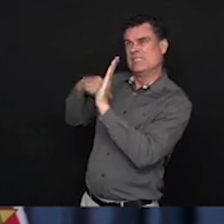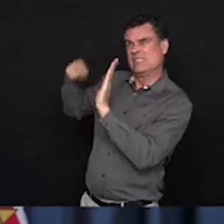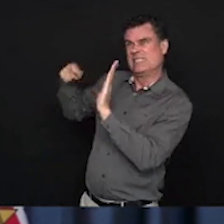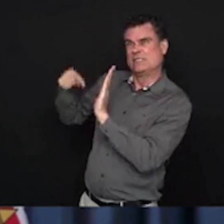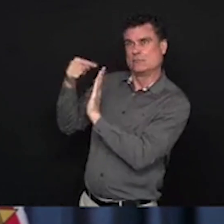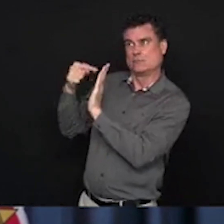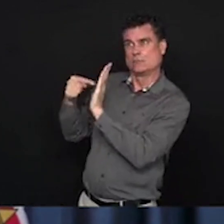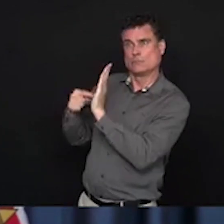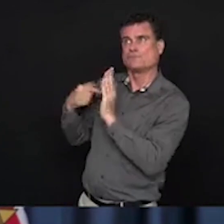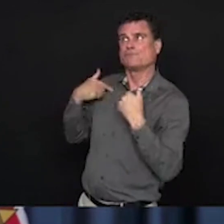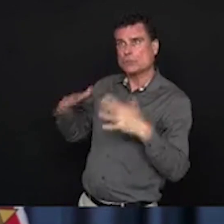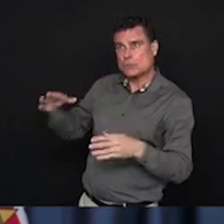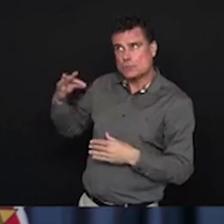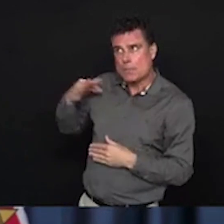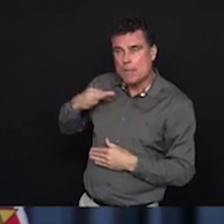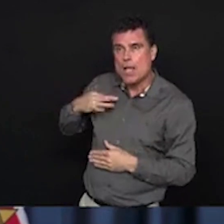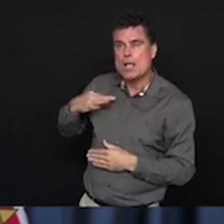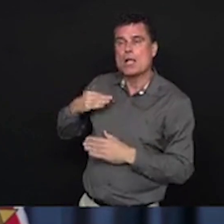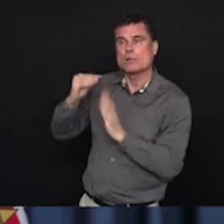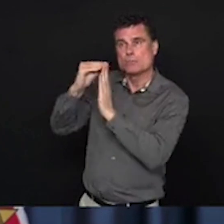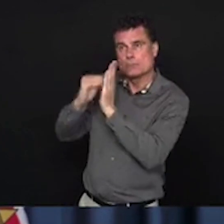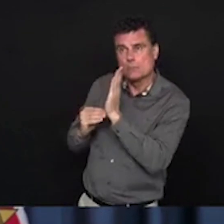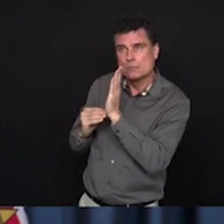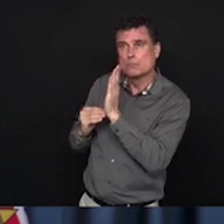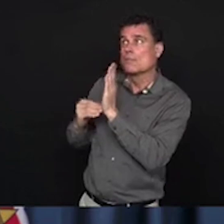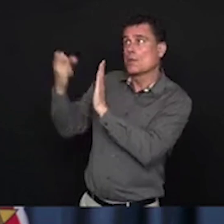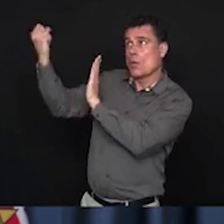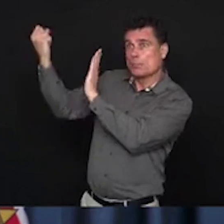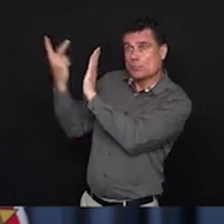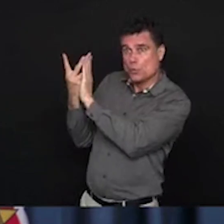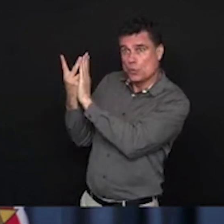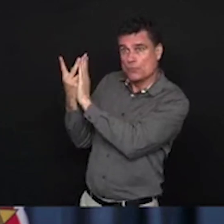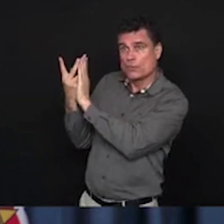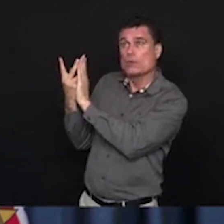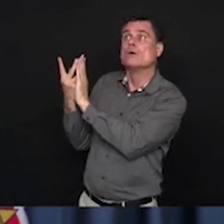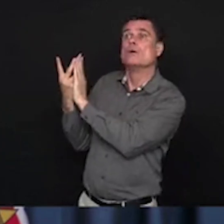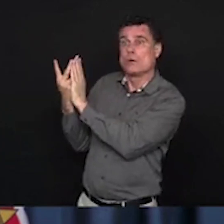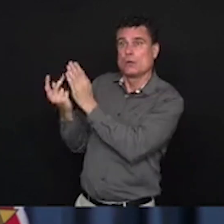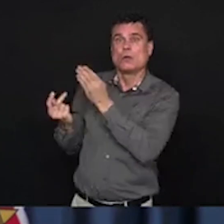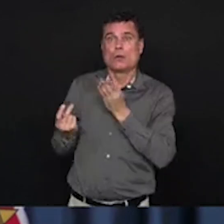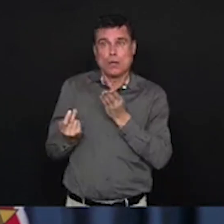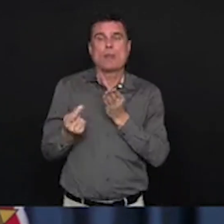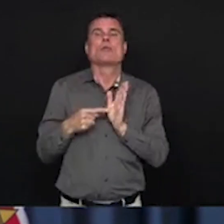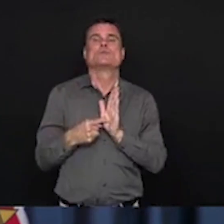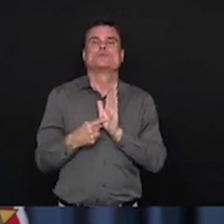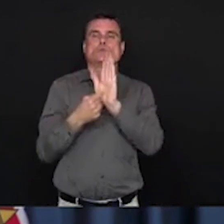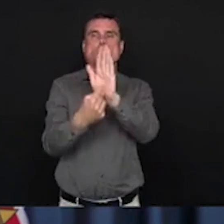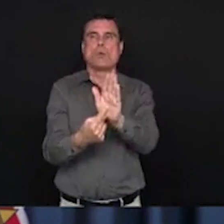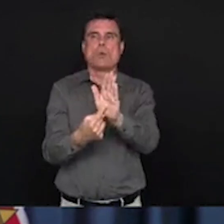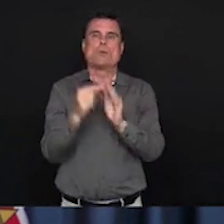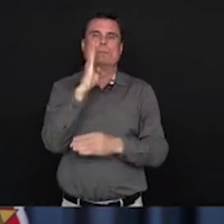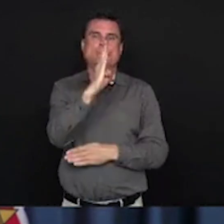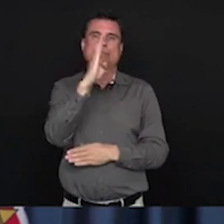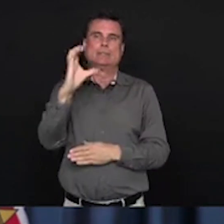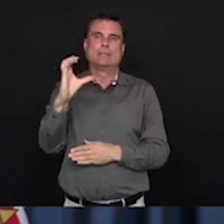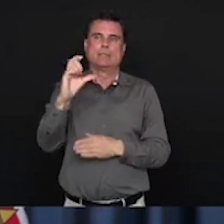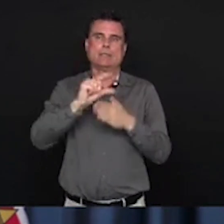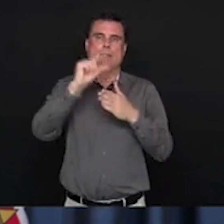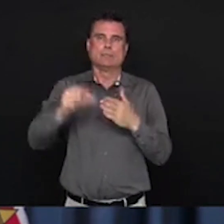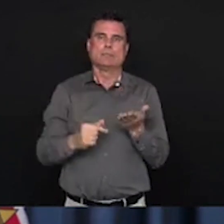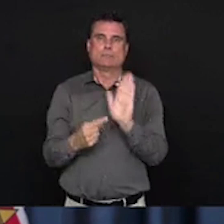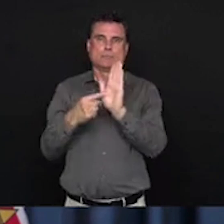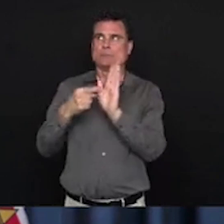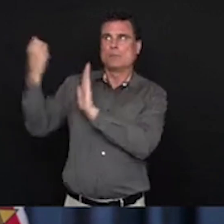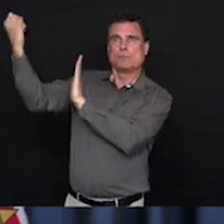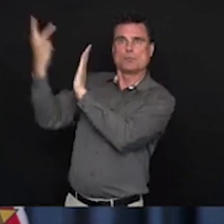certification, you then bring it to provincial officials and the dollars will flow. I think it's premature to suggest that we need to up the ante.